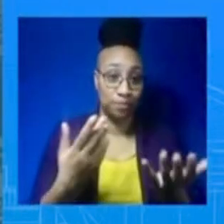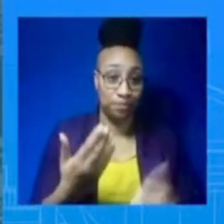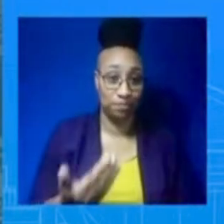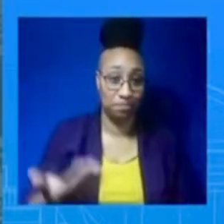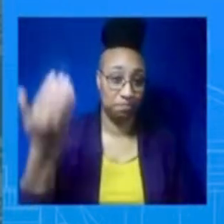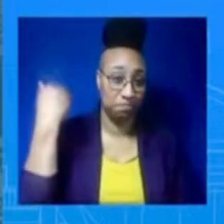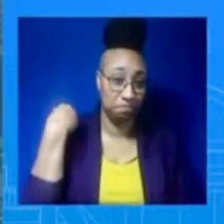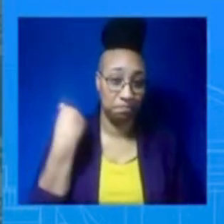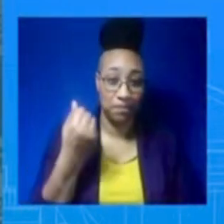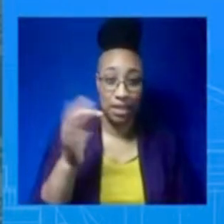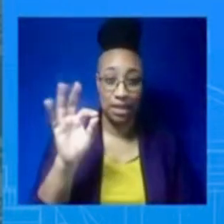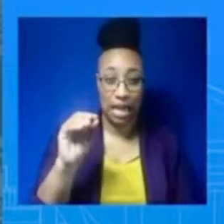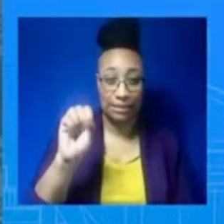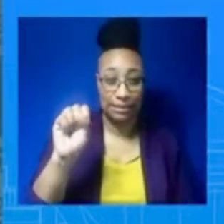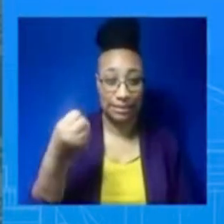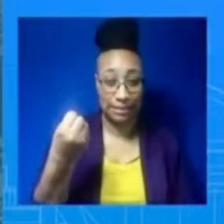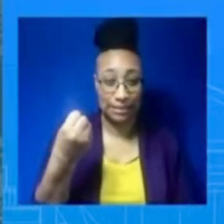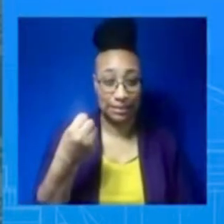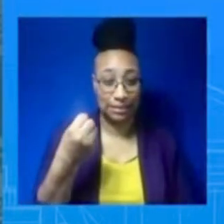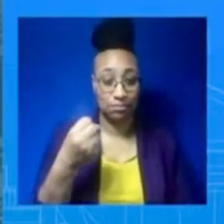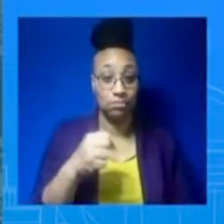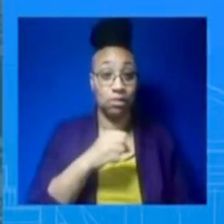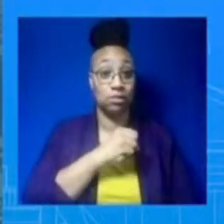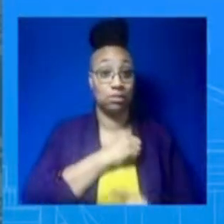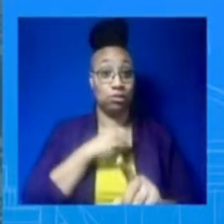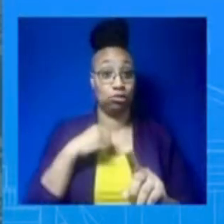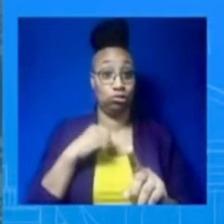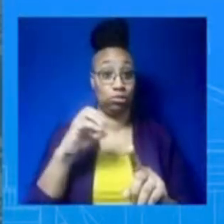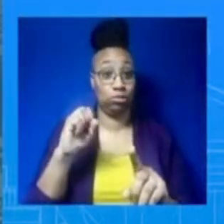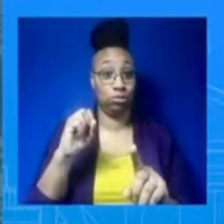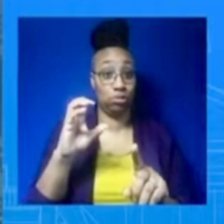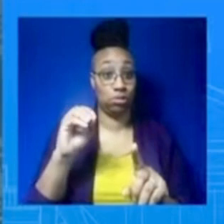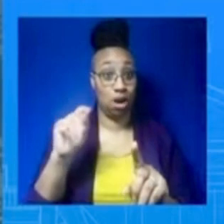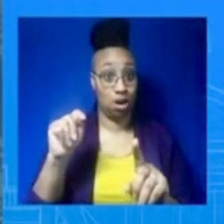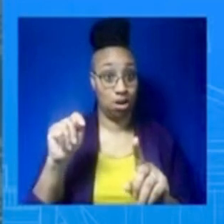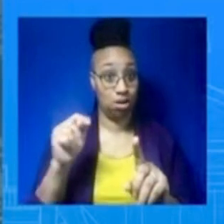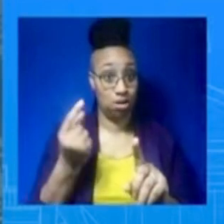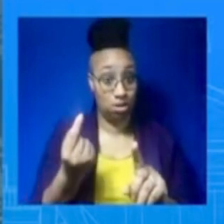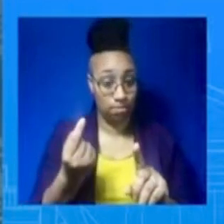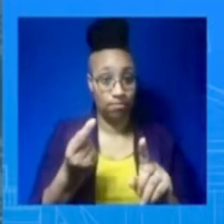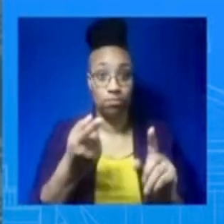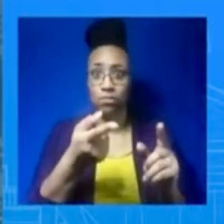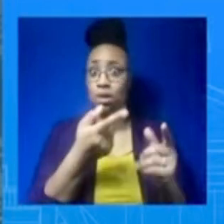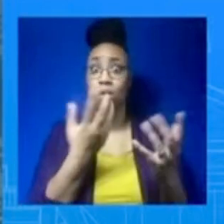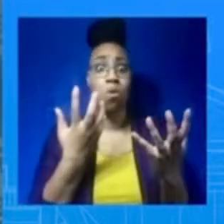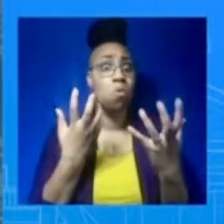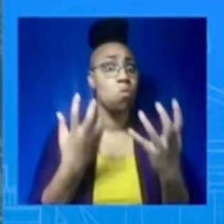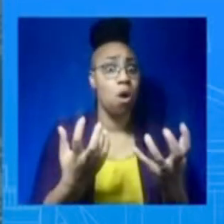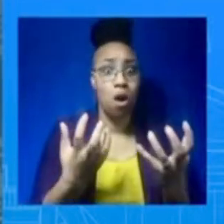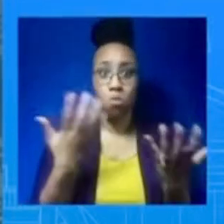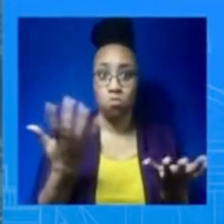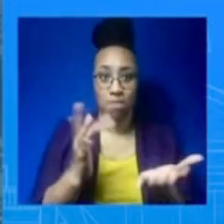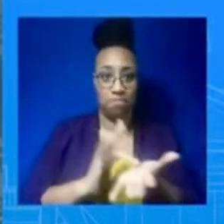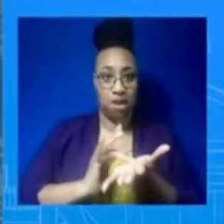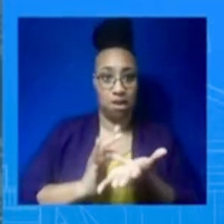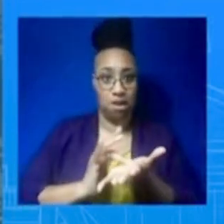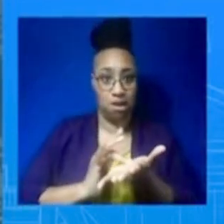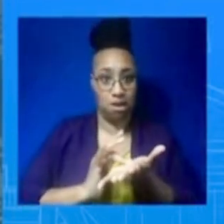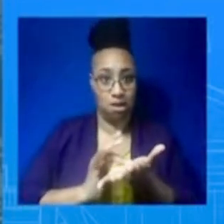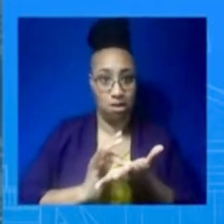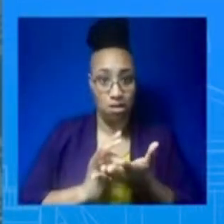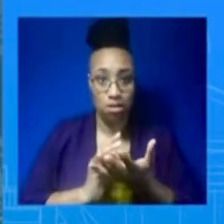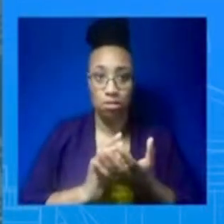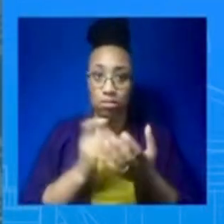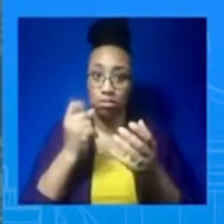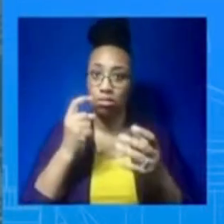privatizing Medicare. And let's not forget, just weeks ago, they all said and were saying that they wanted to repeal the Inflation